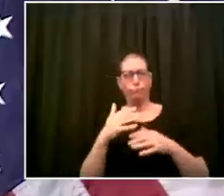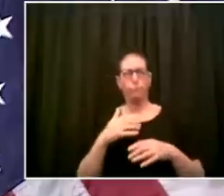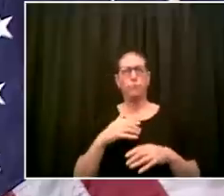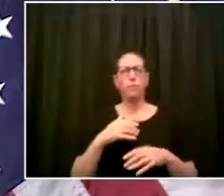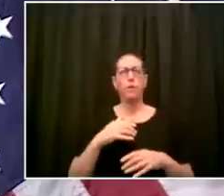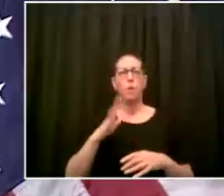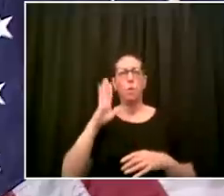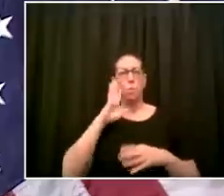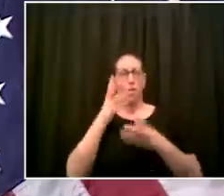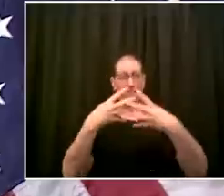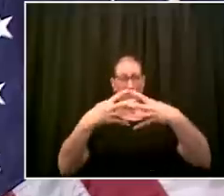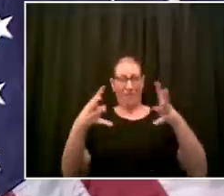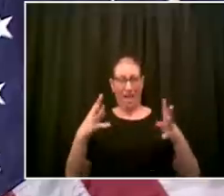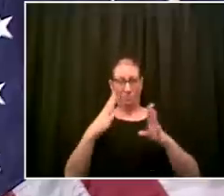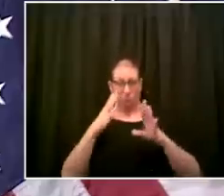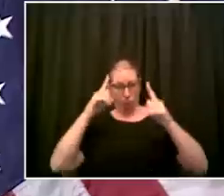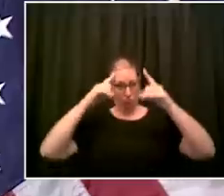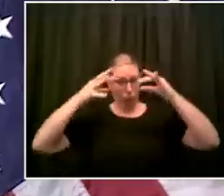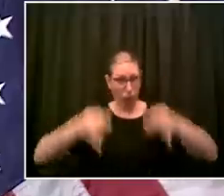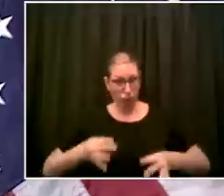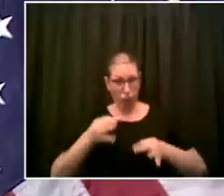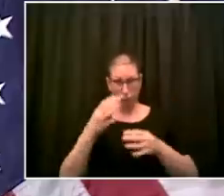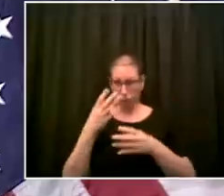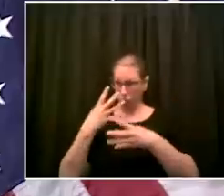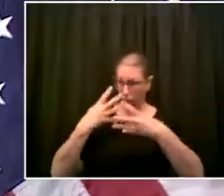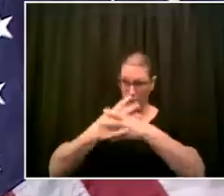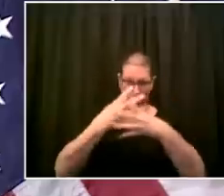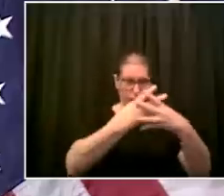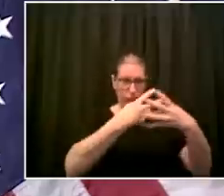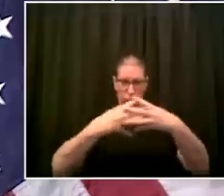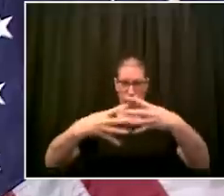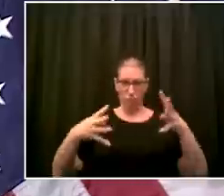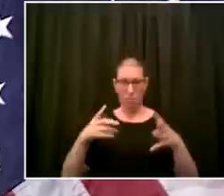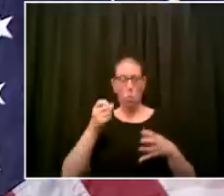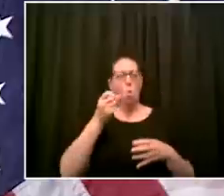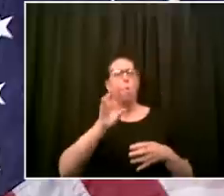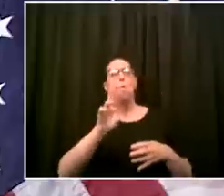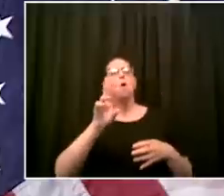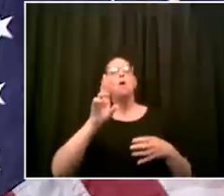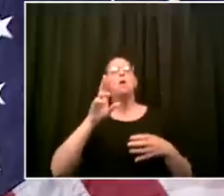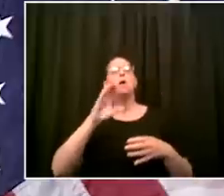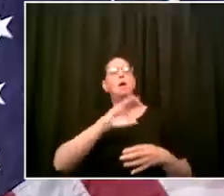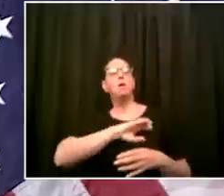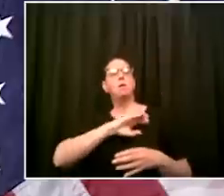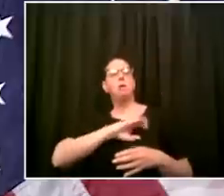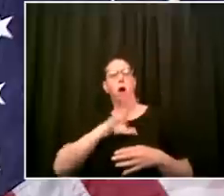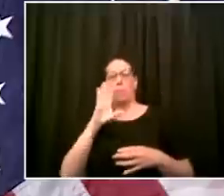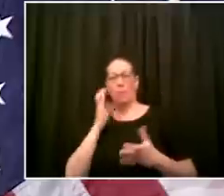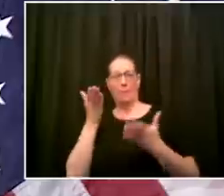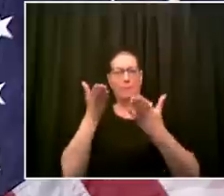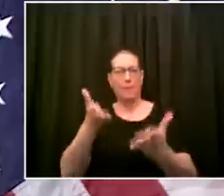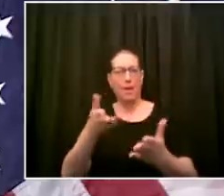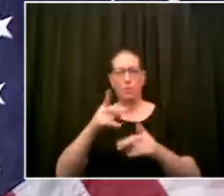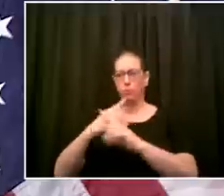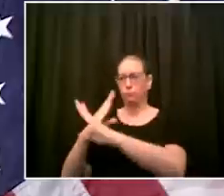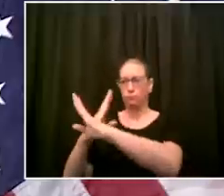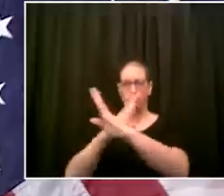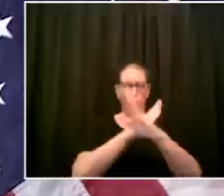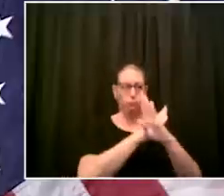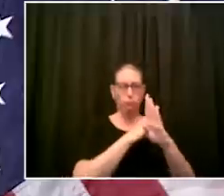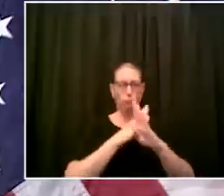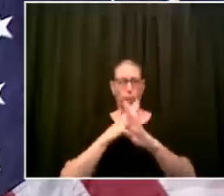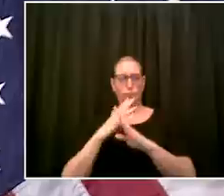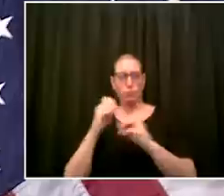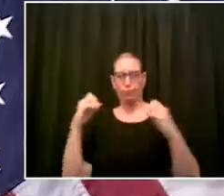will it be police barricades uh to that effect will there be limits to who can get to the beach or on the boardwalk and the